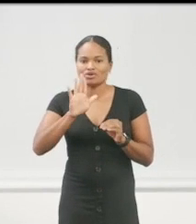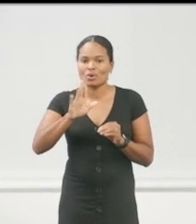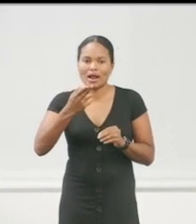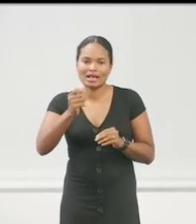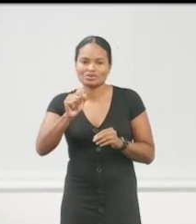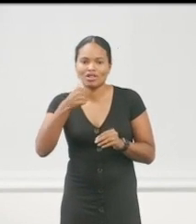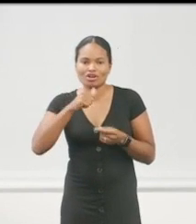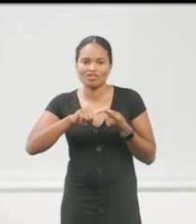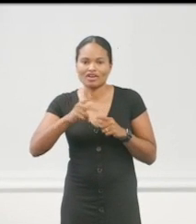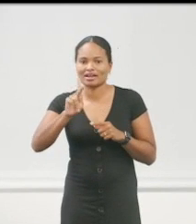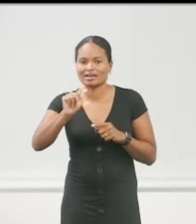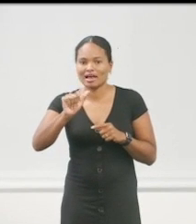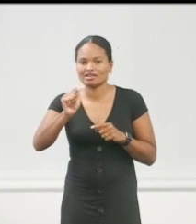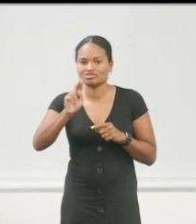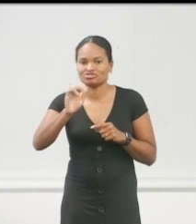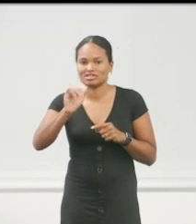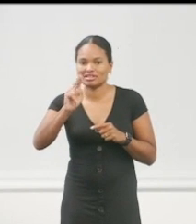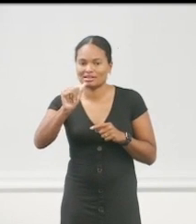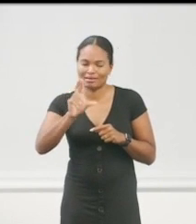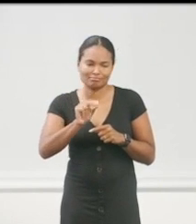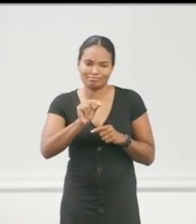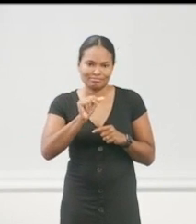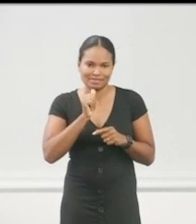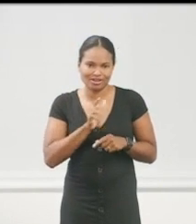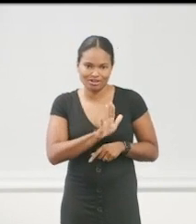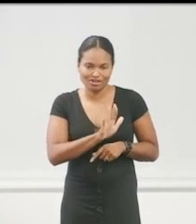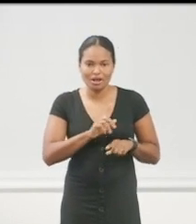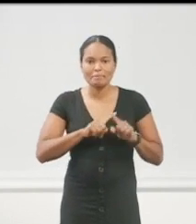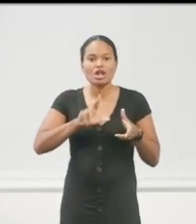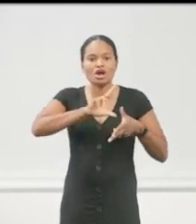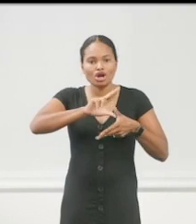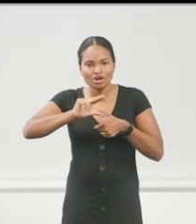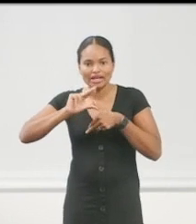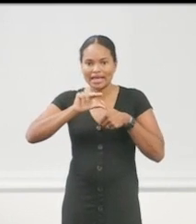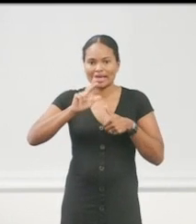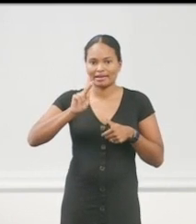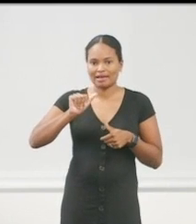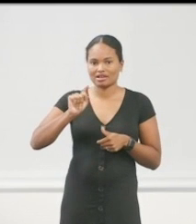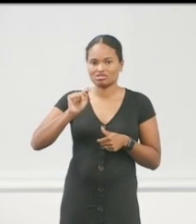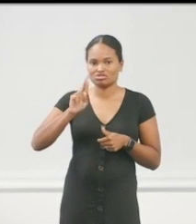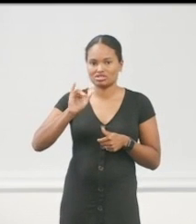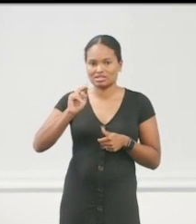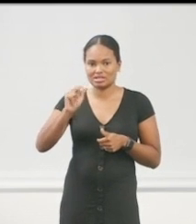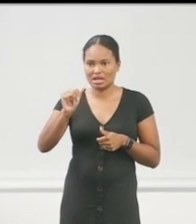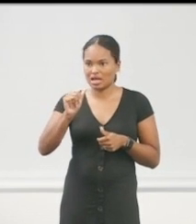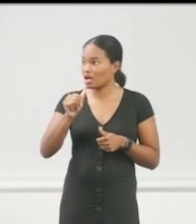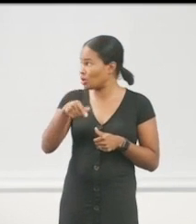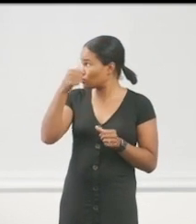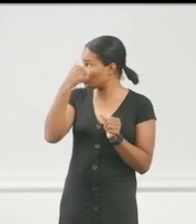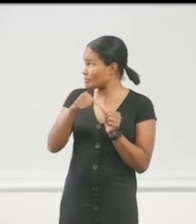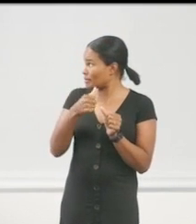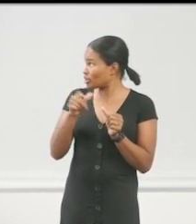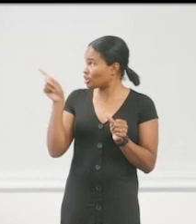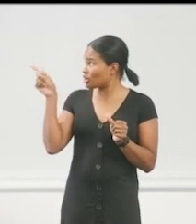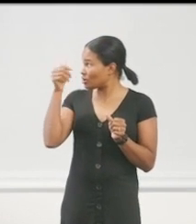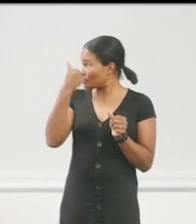The other Katrina. Wow, it's true. Woo! Okay. So, who remembers this picture from Katrina?